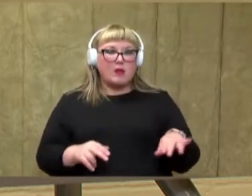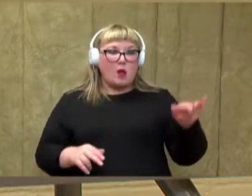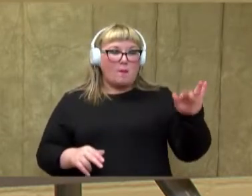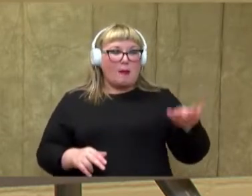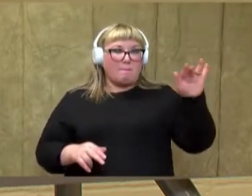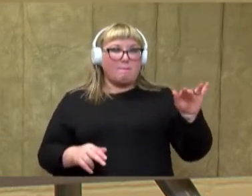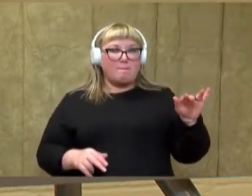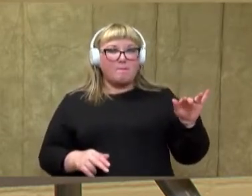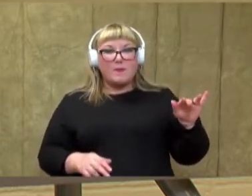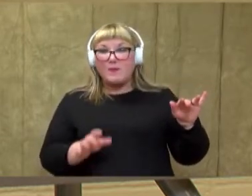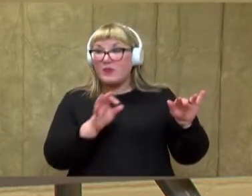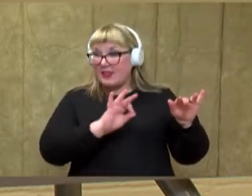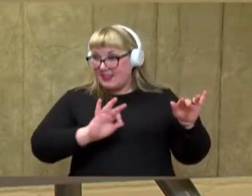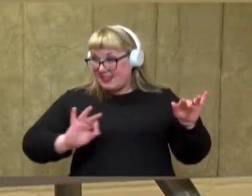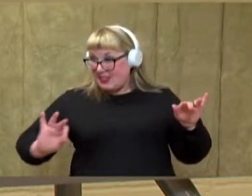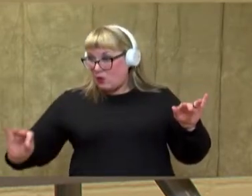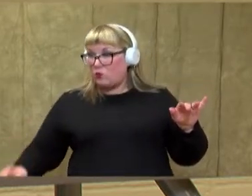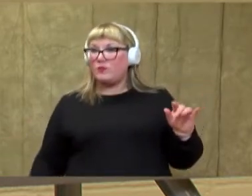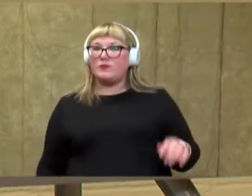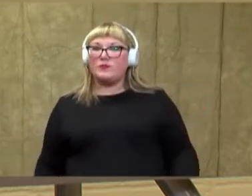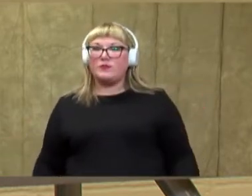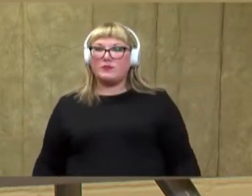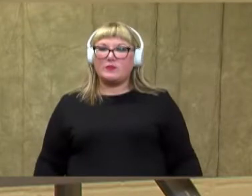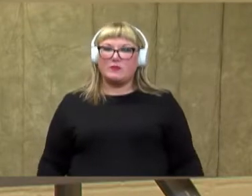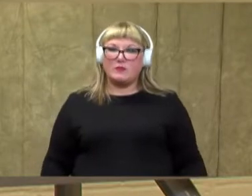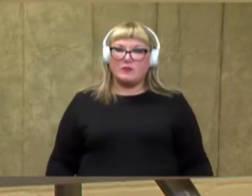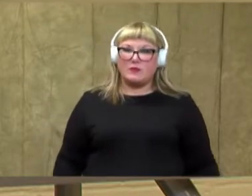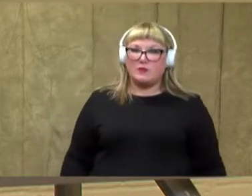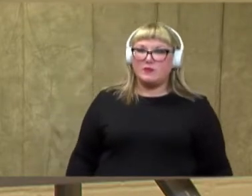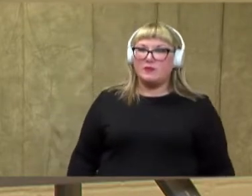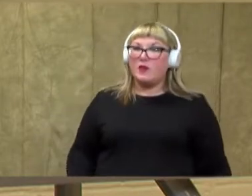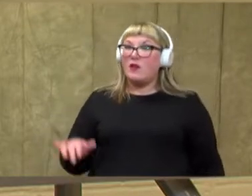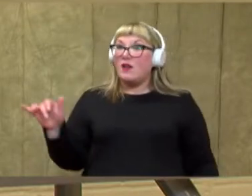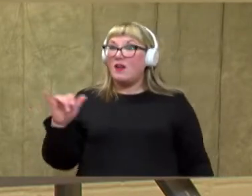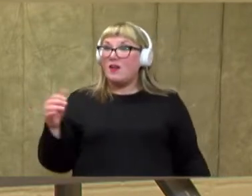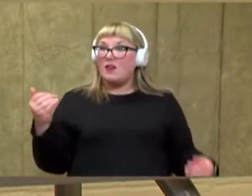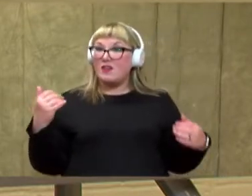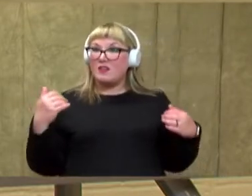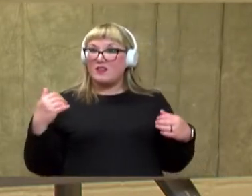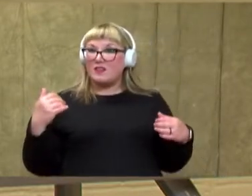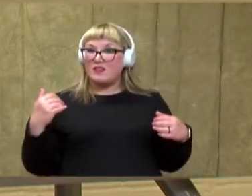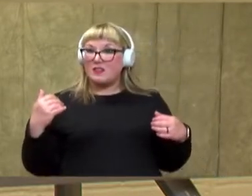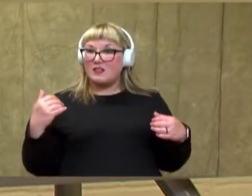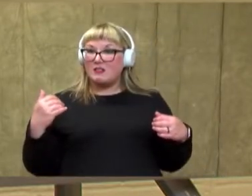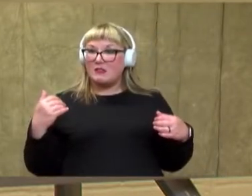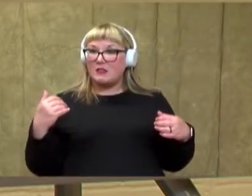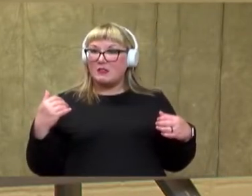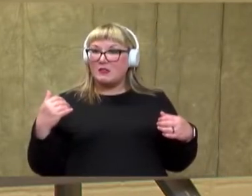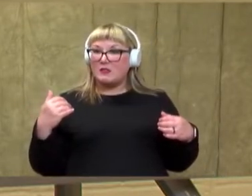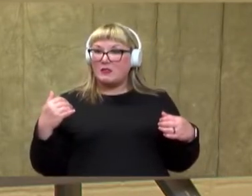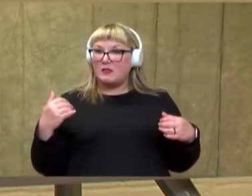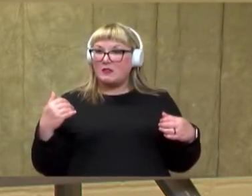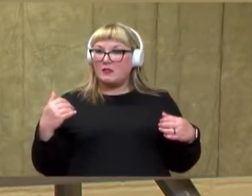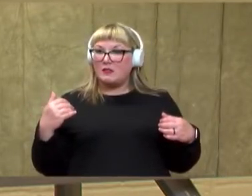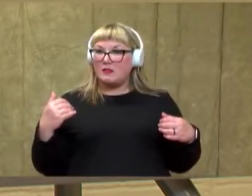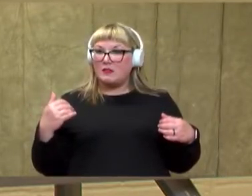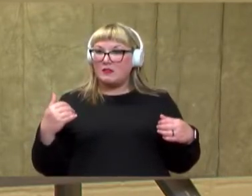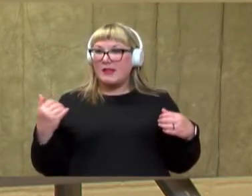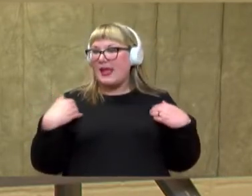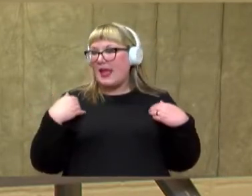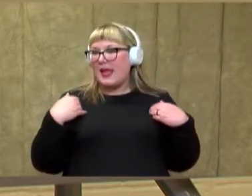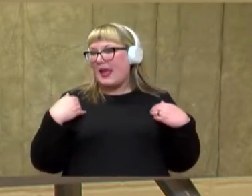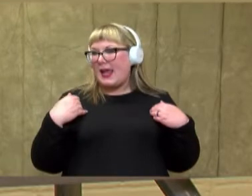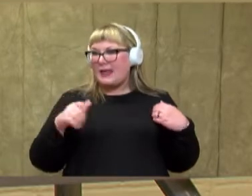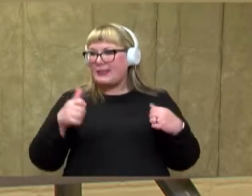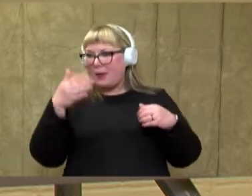dice and count on from that number a few times. There's also a small dice in here. This is out of a Despicable Me game, so there's a little minion in